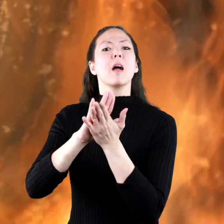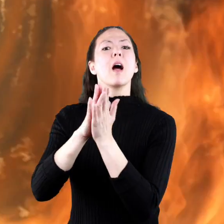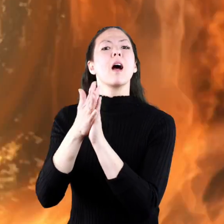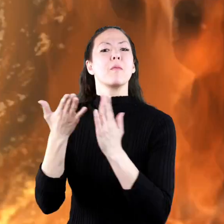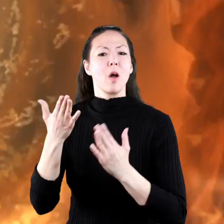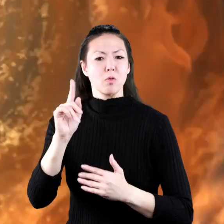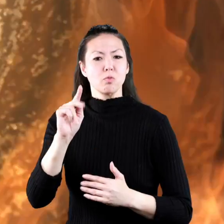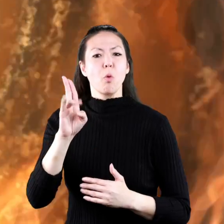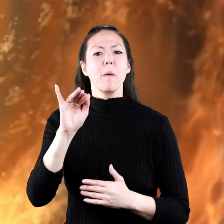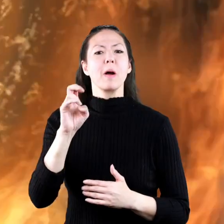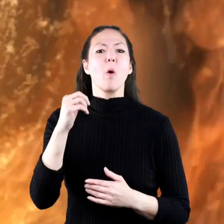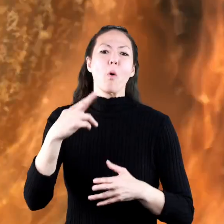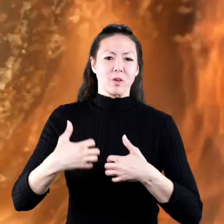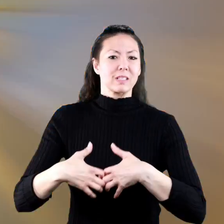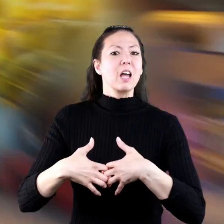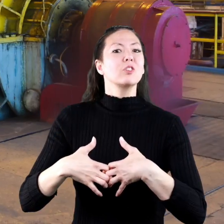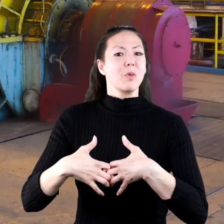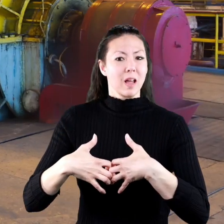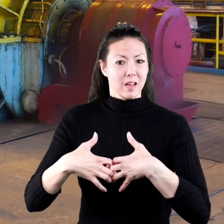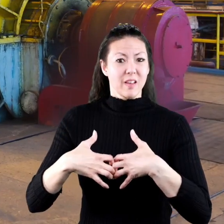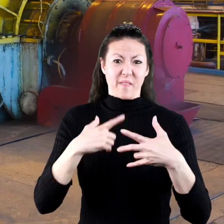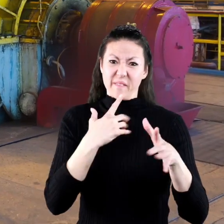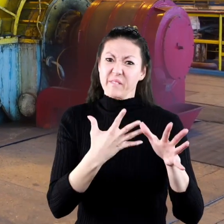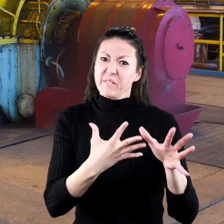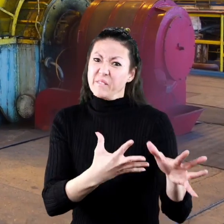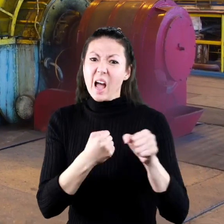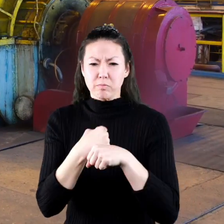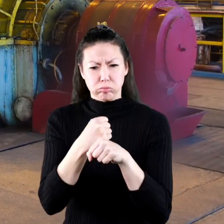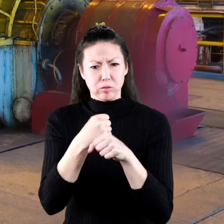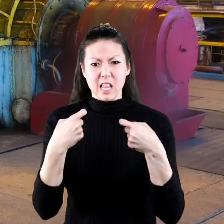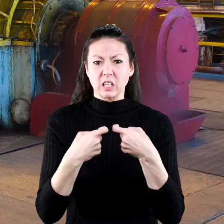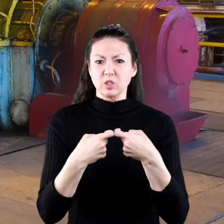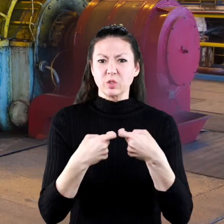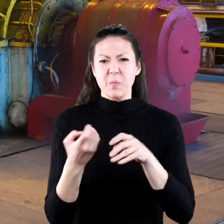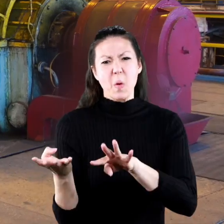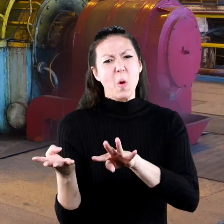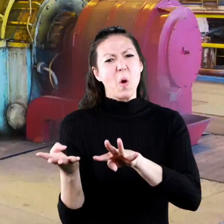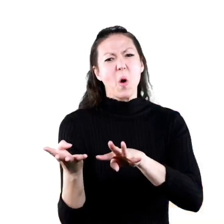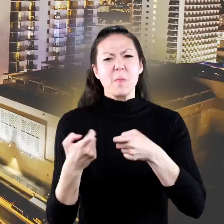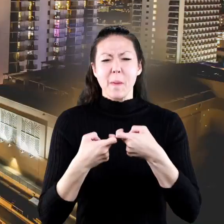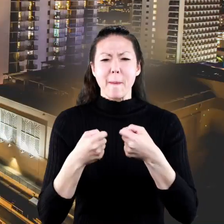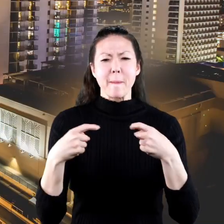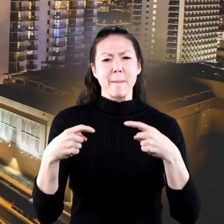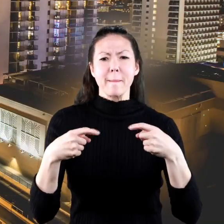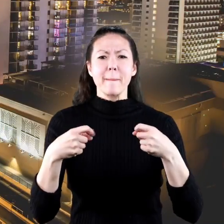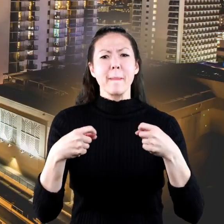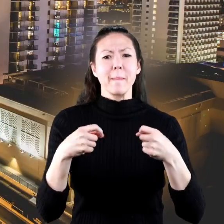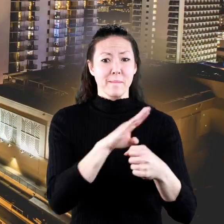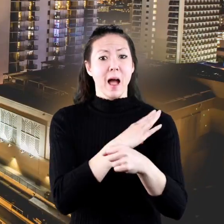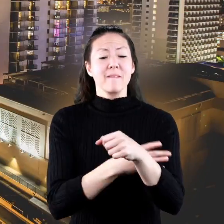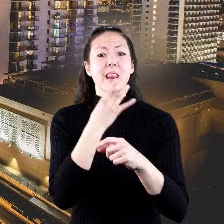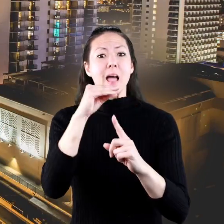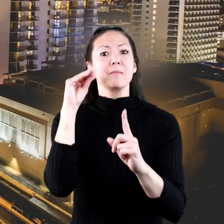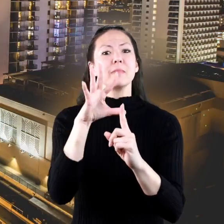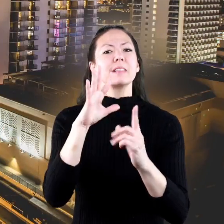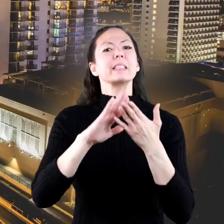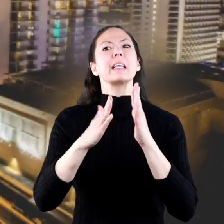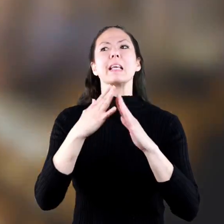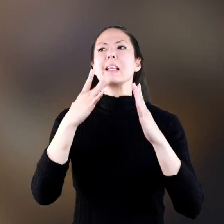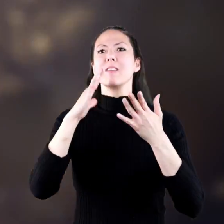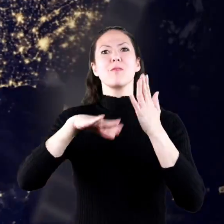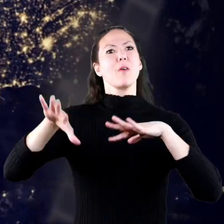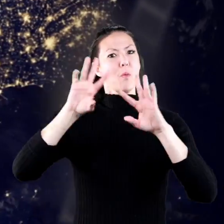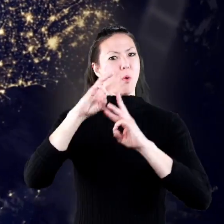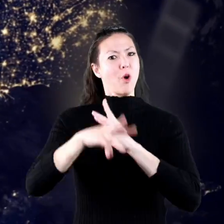to turn the turbine of a generator extremely fast produces electricity. Power to light up the night in